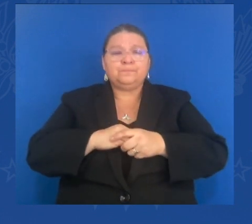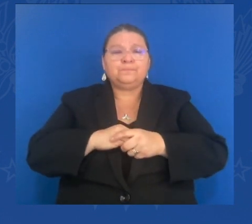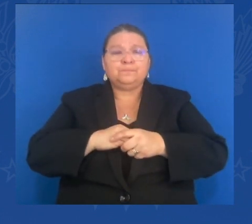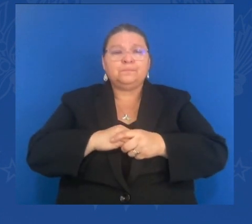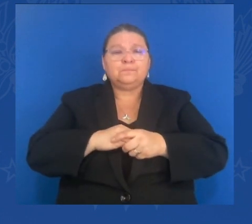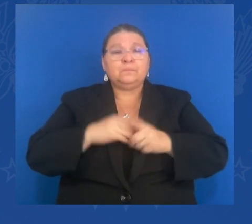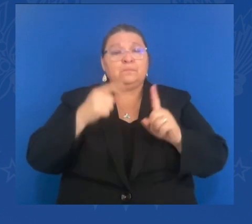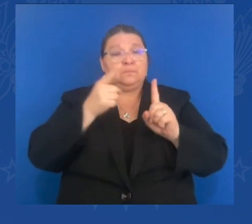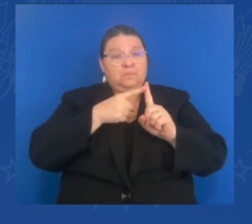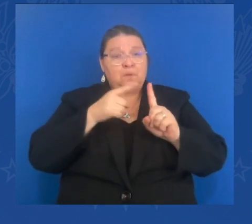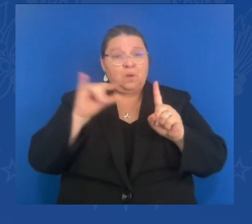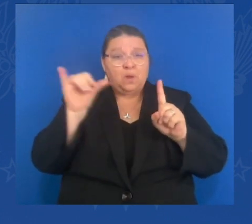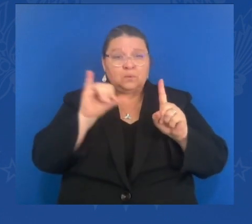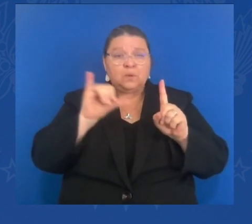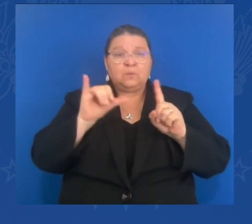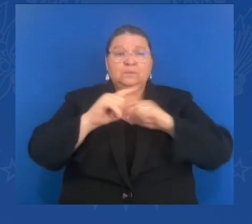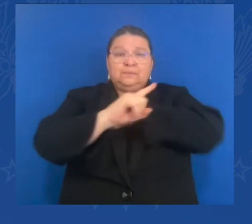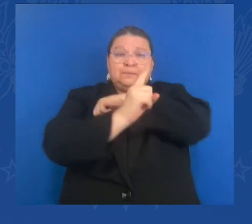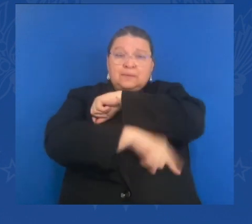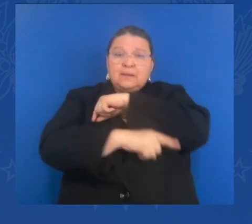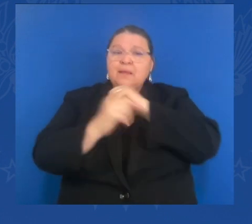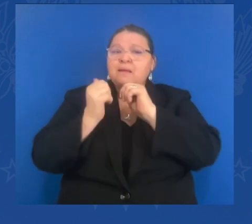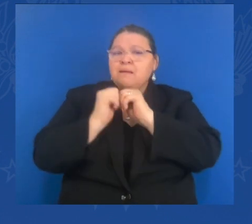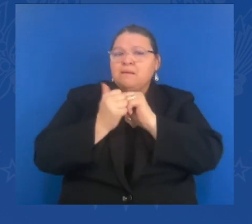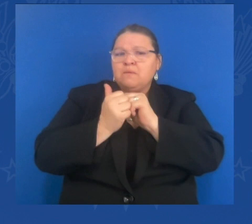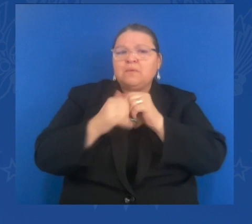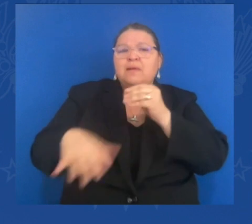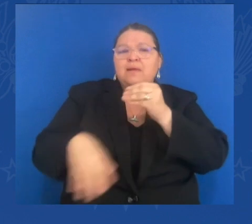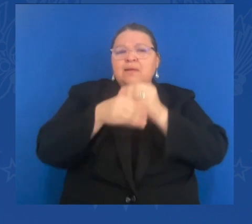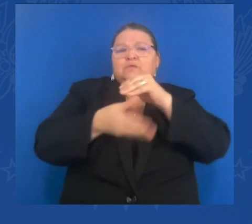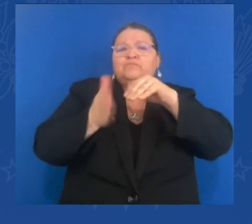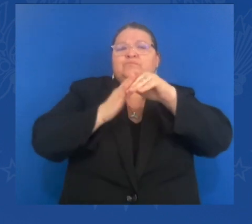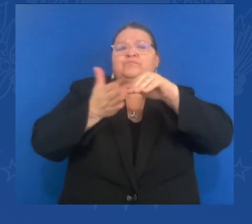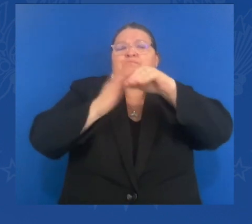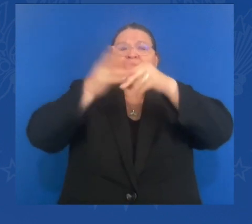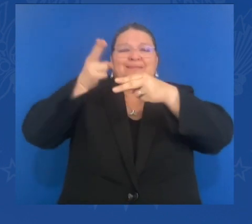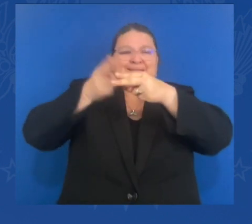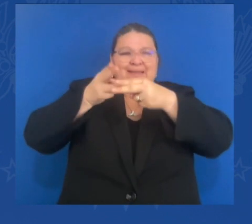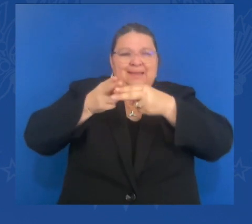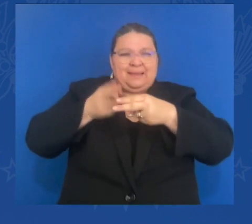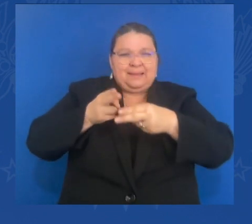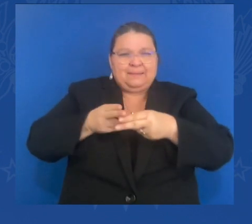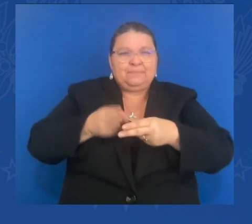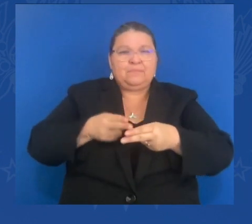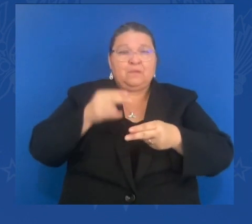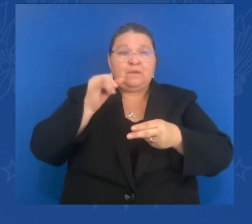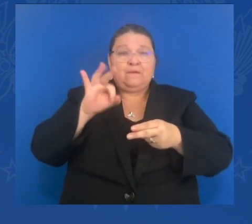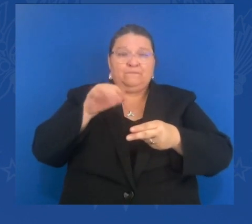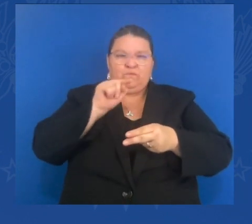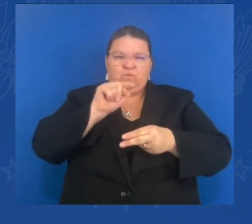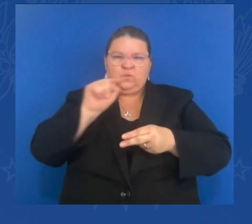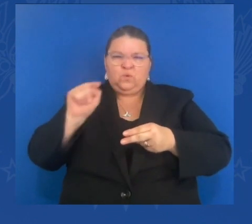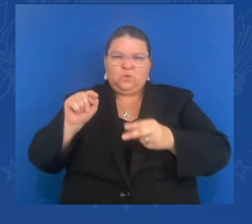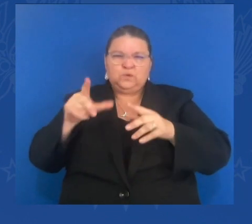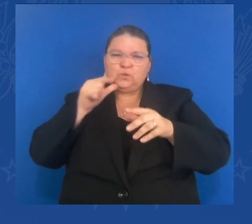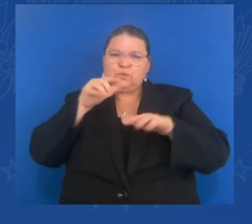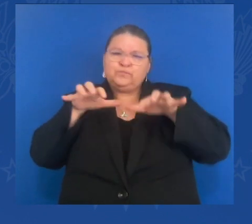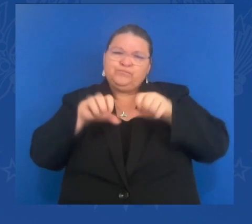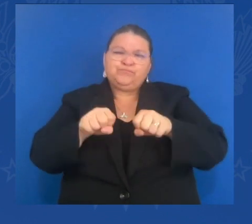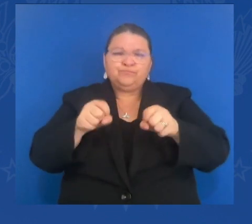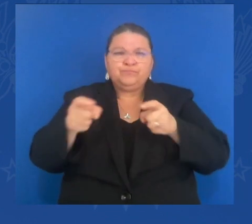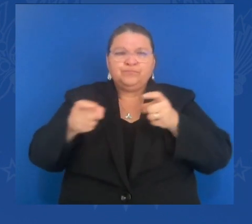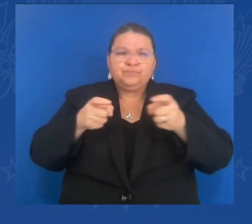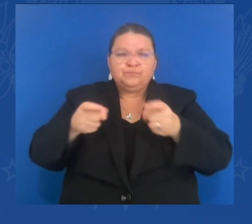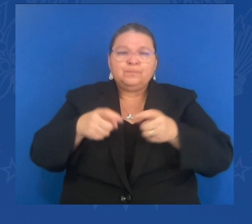families that we're targeting. And we're increasing coordination among the G7 countries to target and capture their ill-begotten gains.